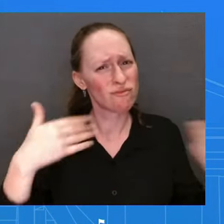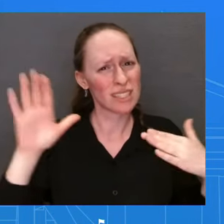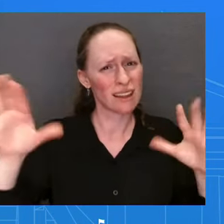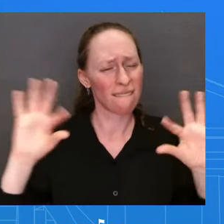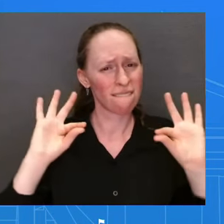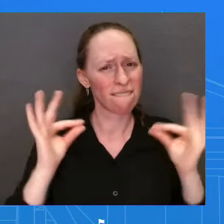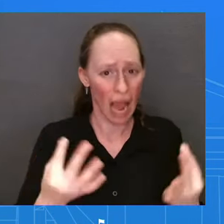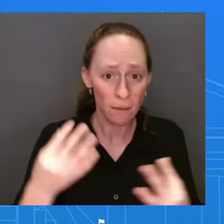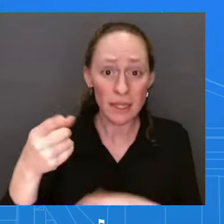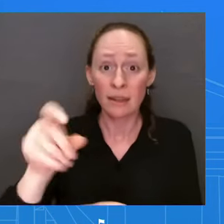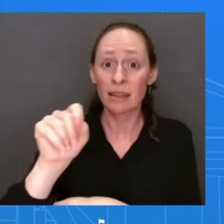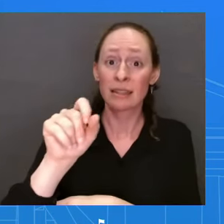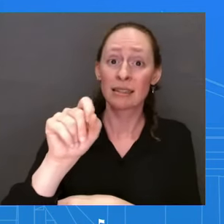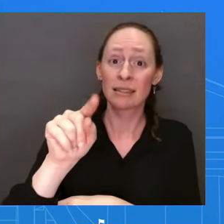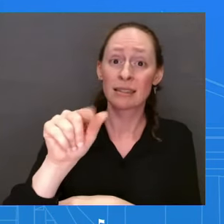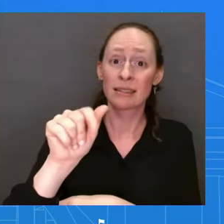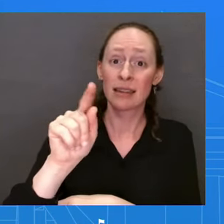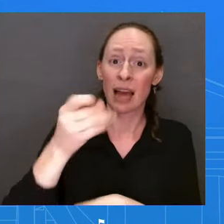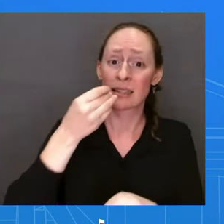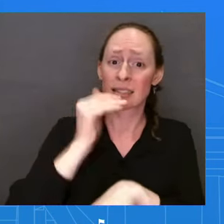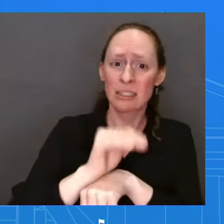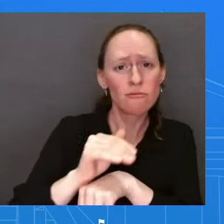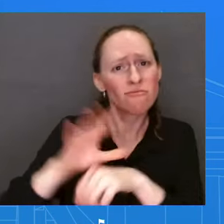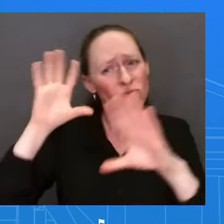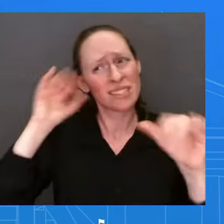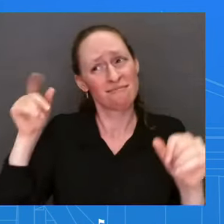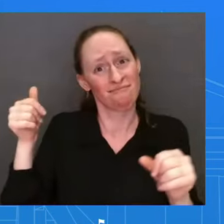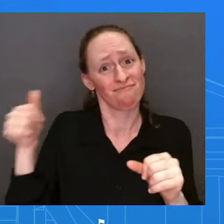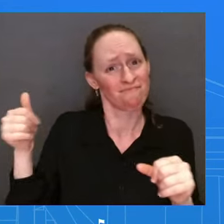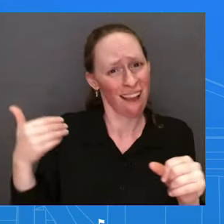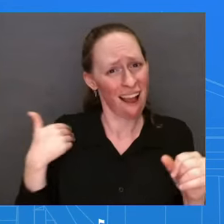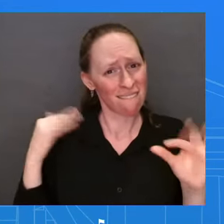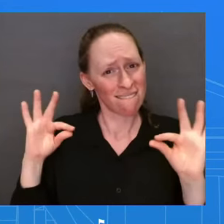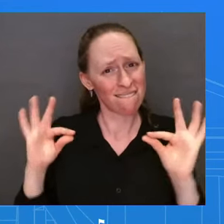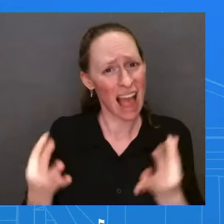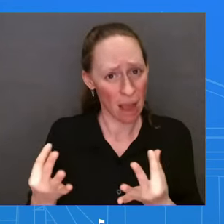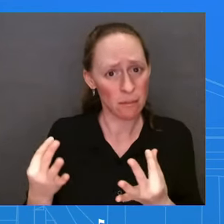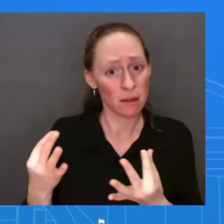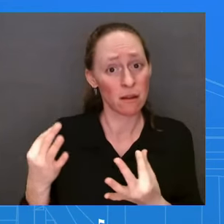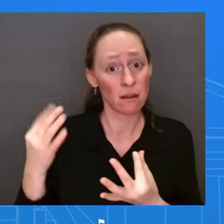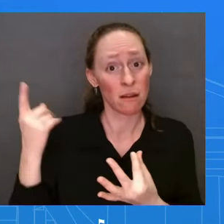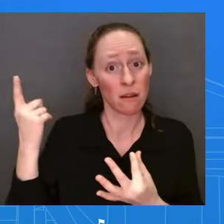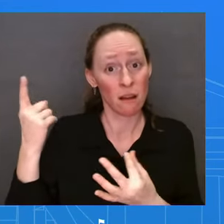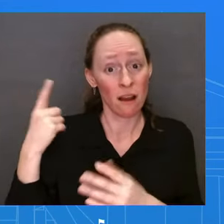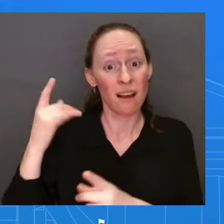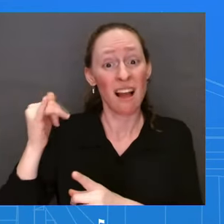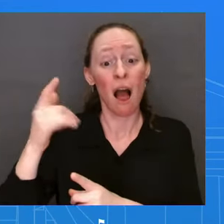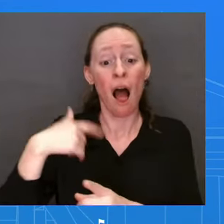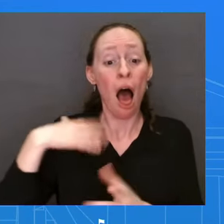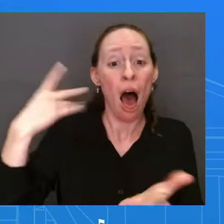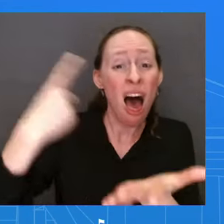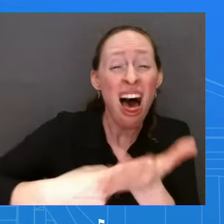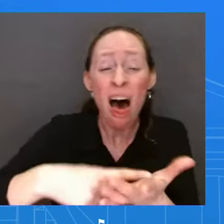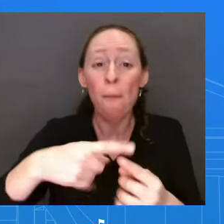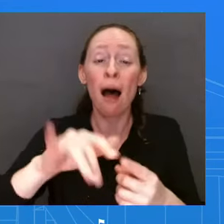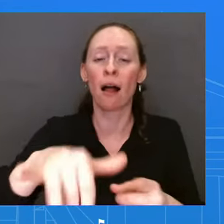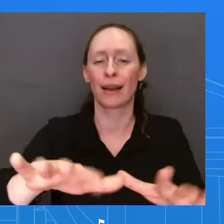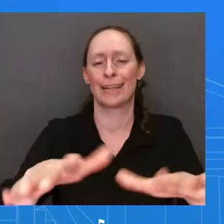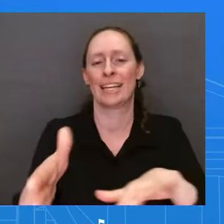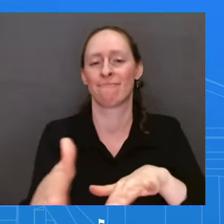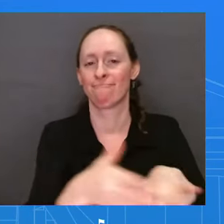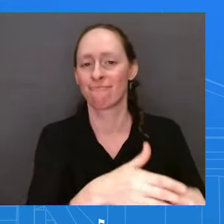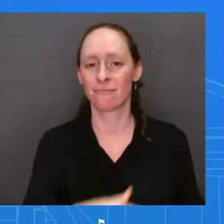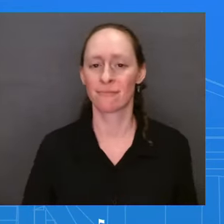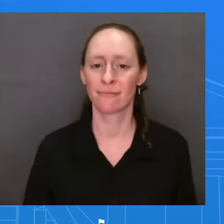is no different. And beyond that, I'm just not going to engage on this. The former White House press secretary, Jen Psaki, acknowledged that